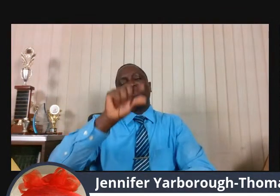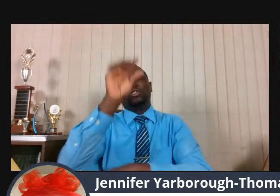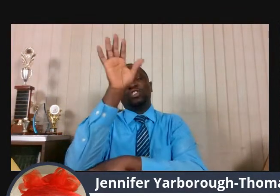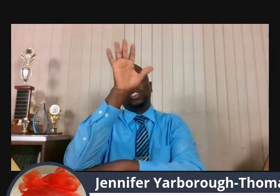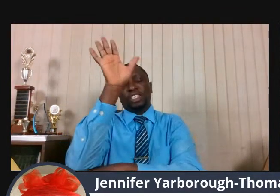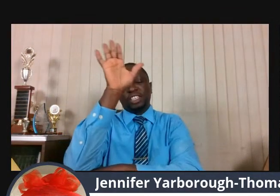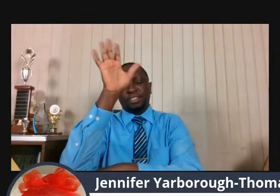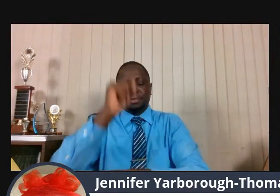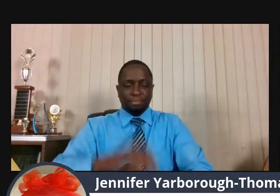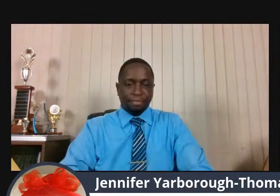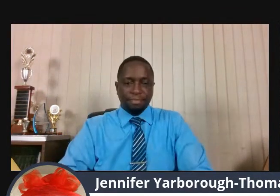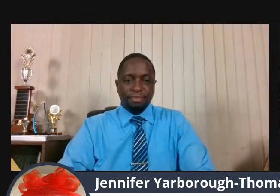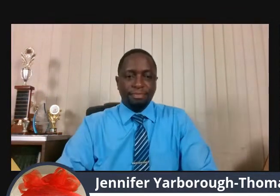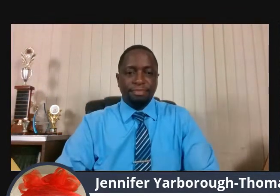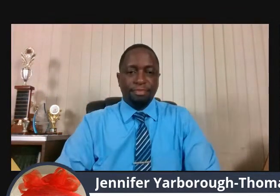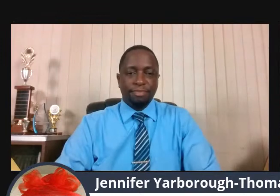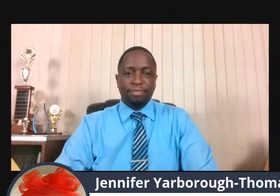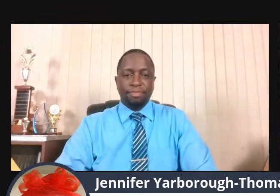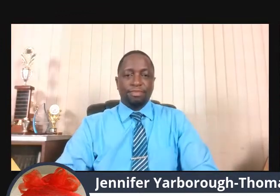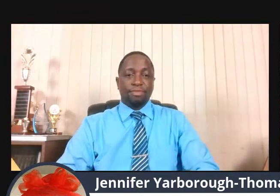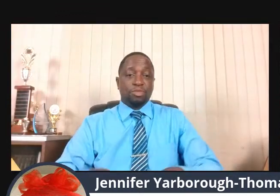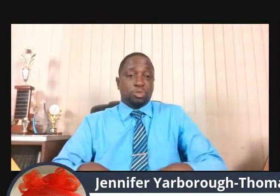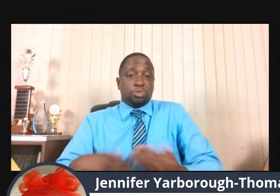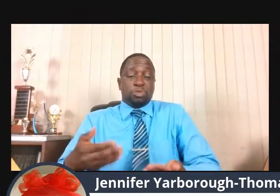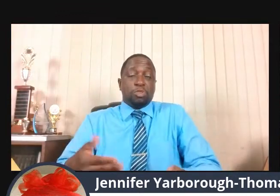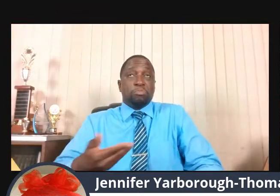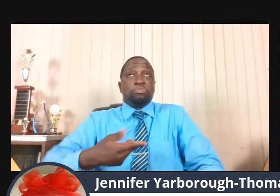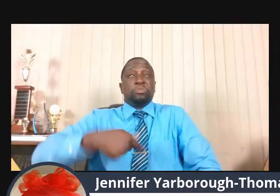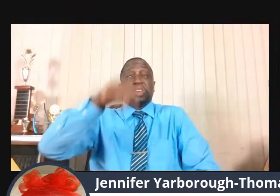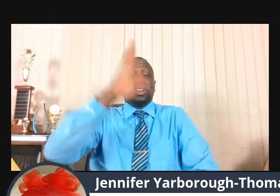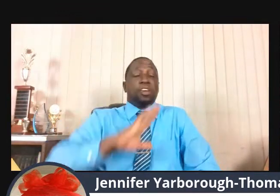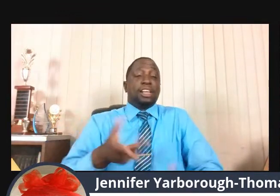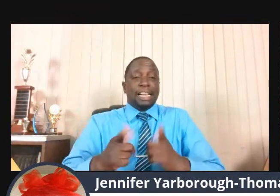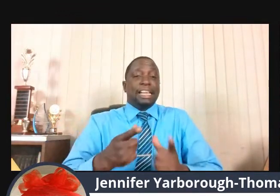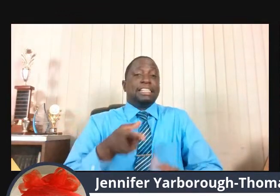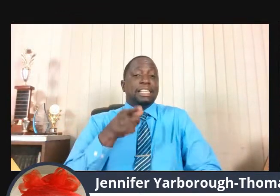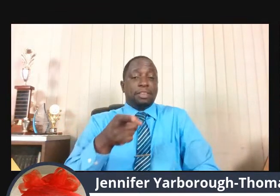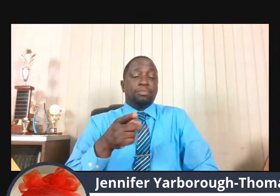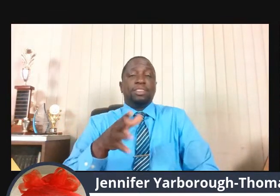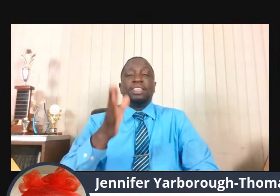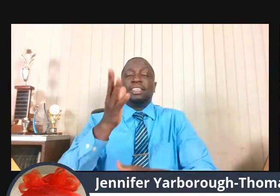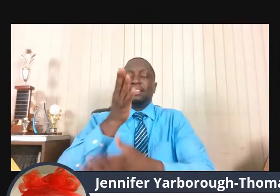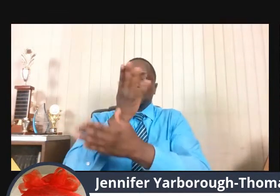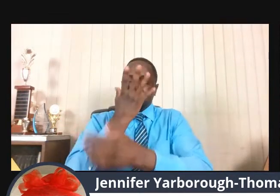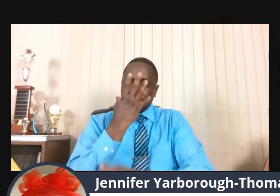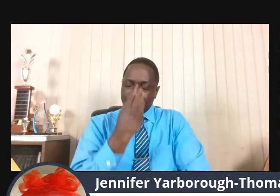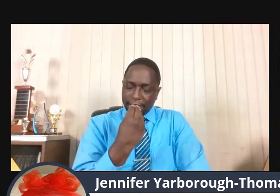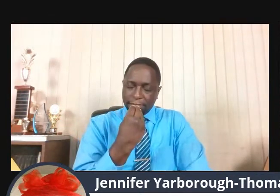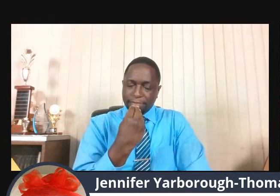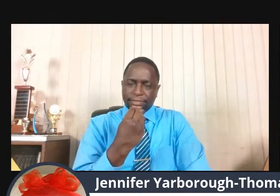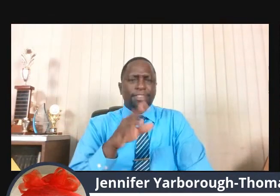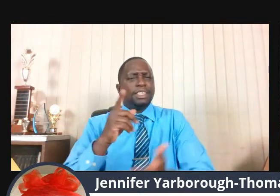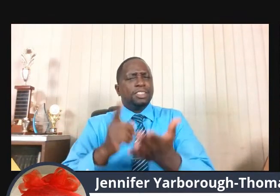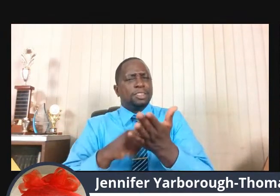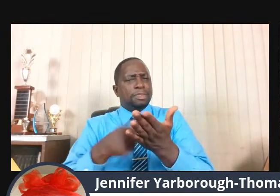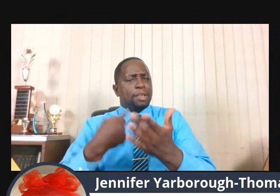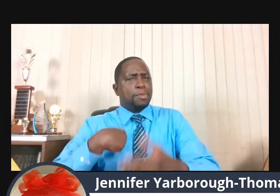but he allowed him to sleep. Sometimes, we are tired.